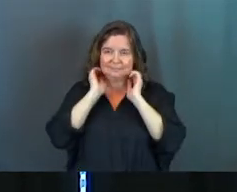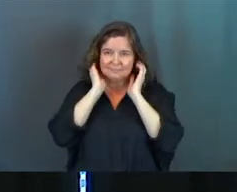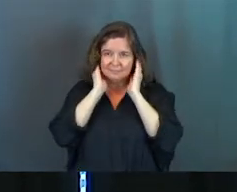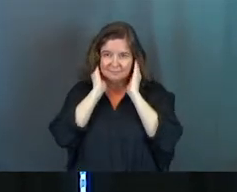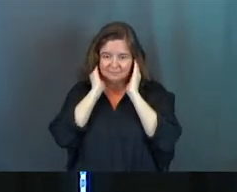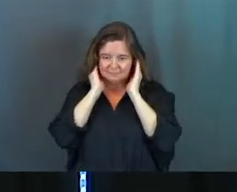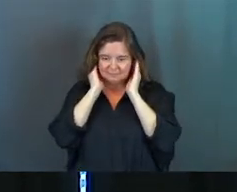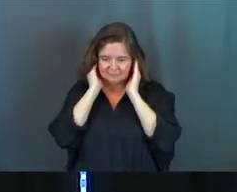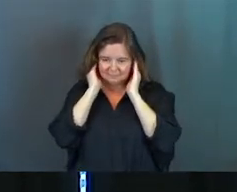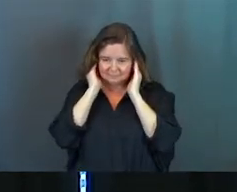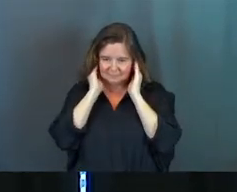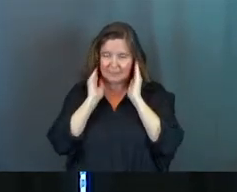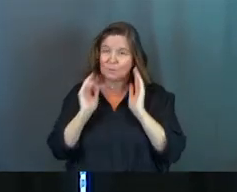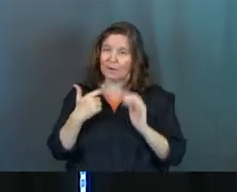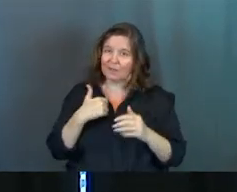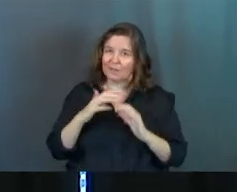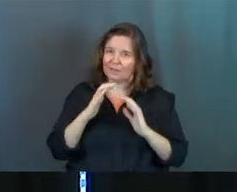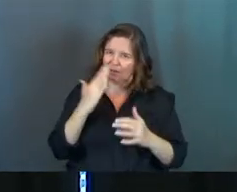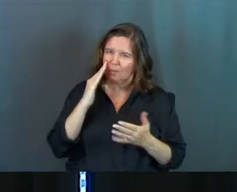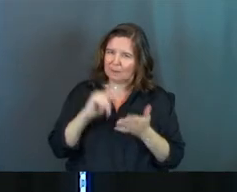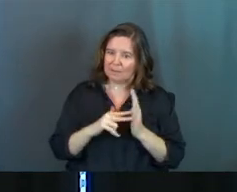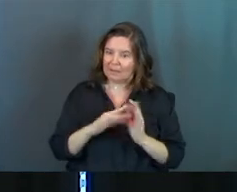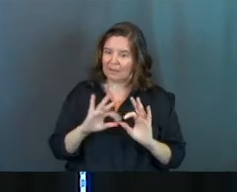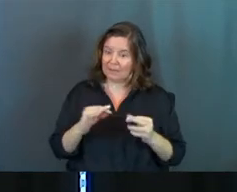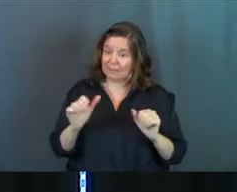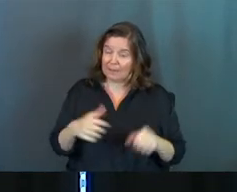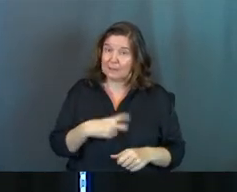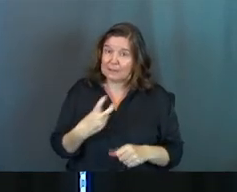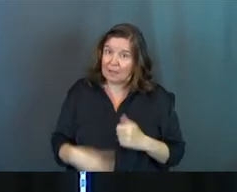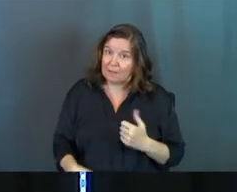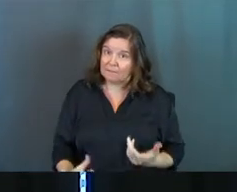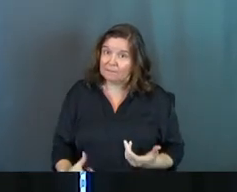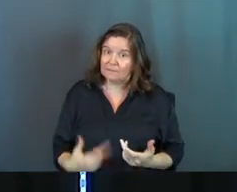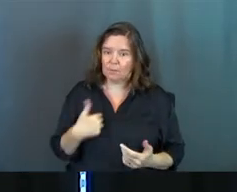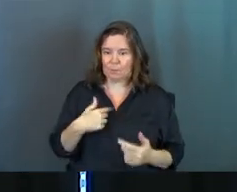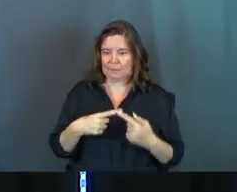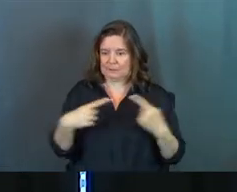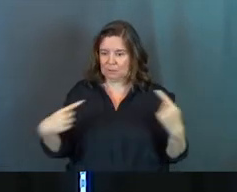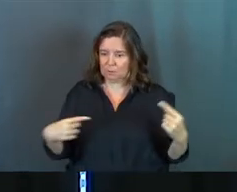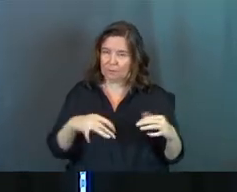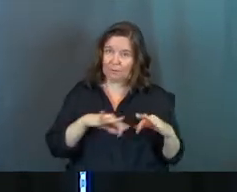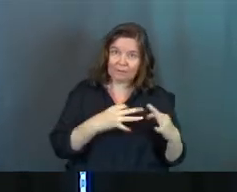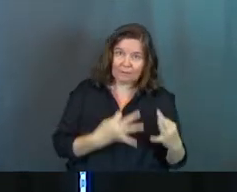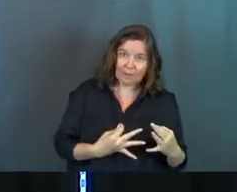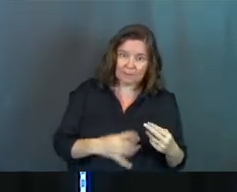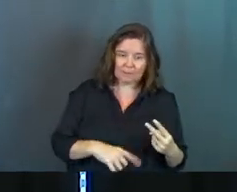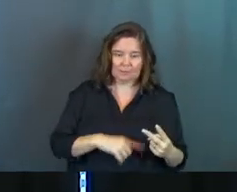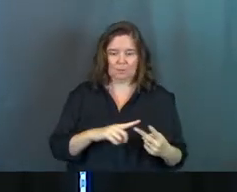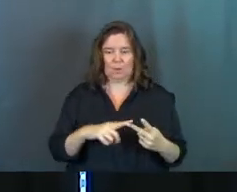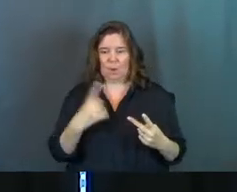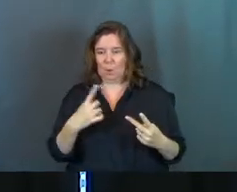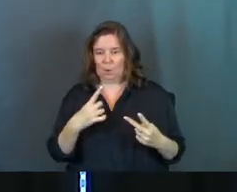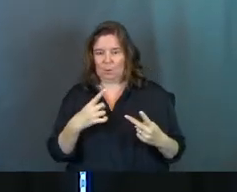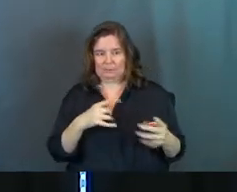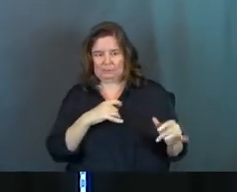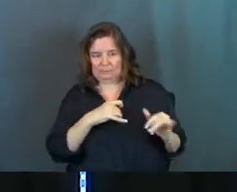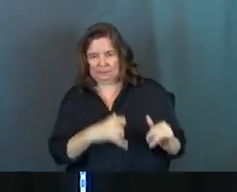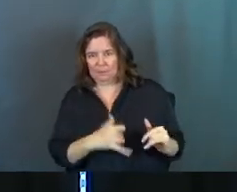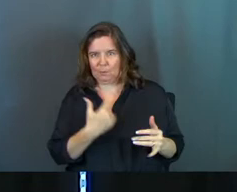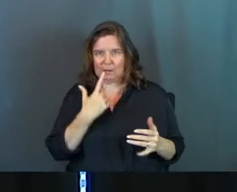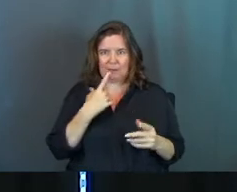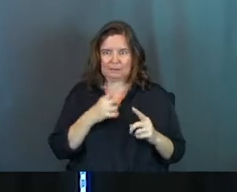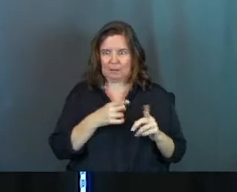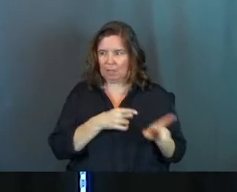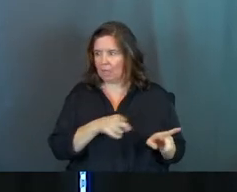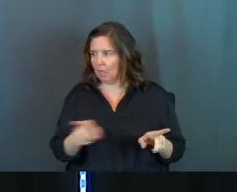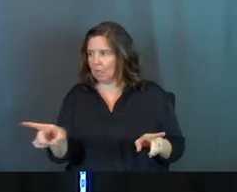And we're going to have have that conversation. You know what mean? It's like, family can be tough. We disagree with family. We're not always in the same page as family. We're not going the